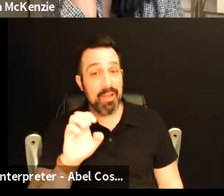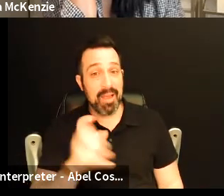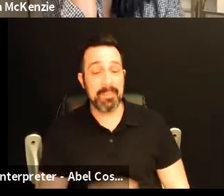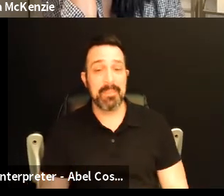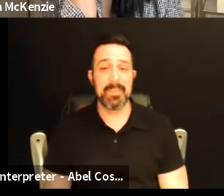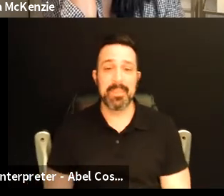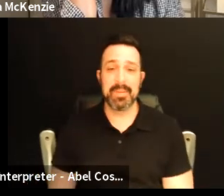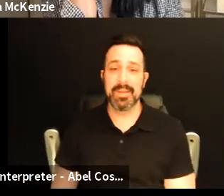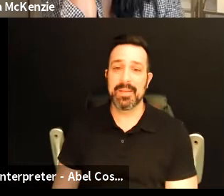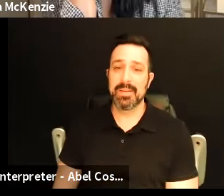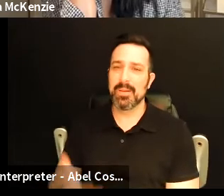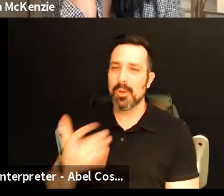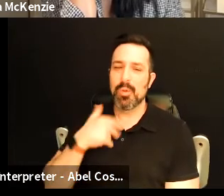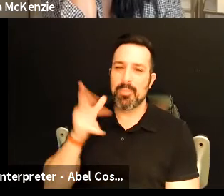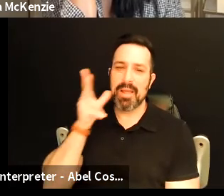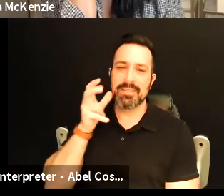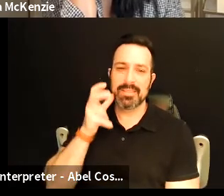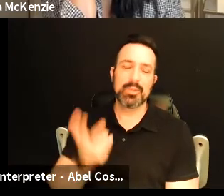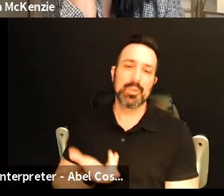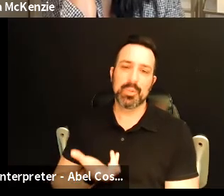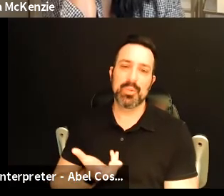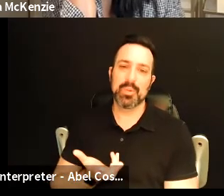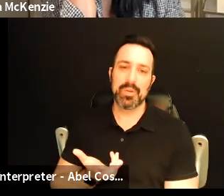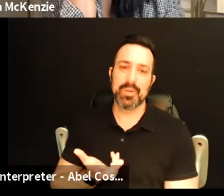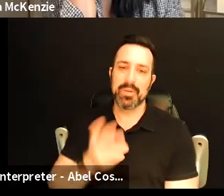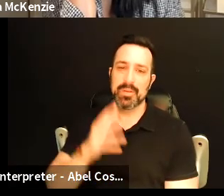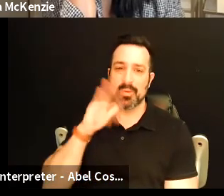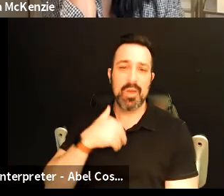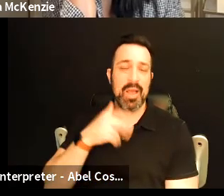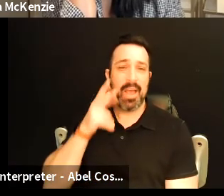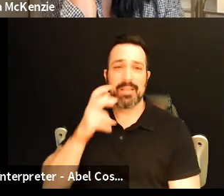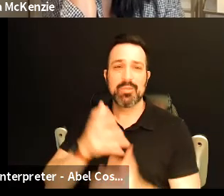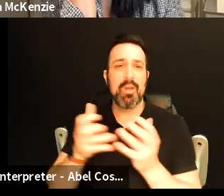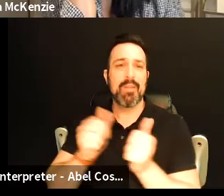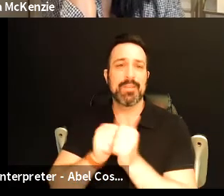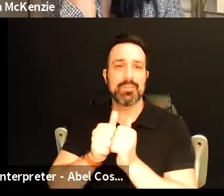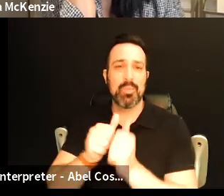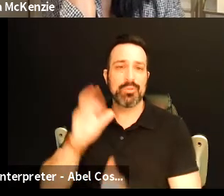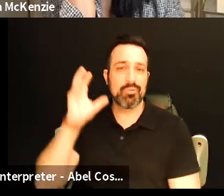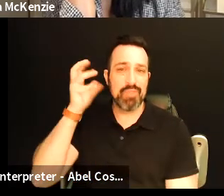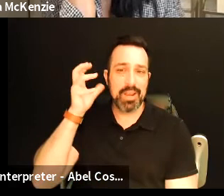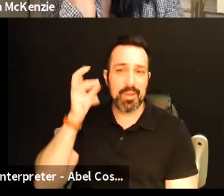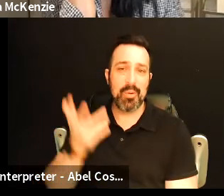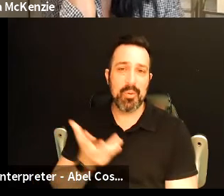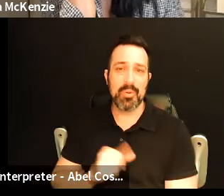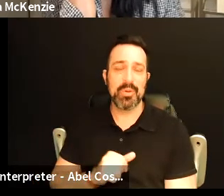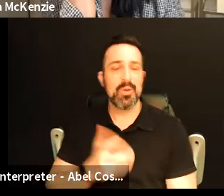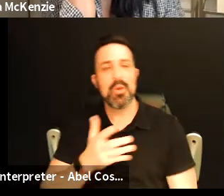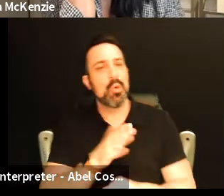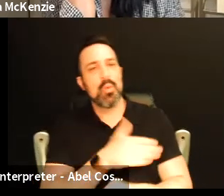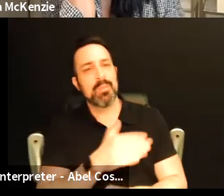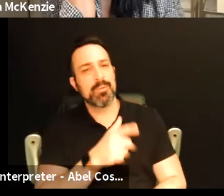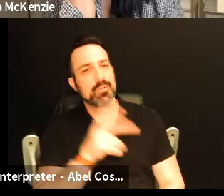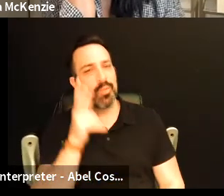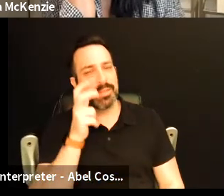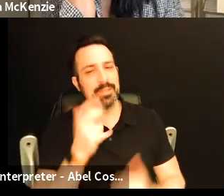who am i listening to uh you know i just listen to a lot of sports radio what music are you listening